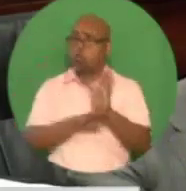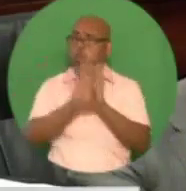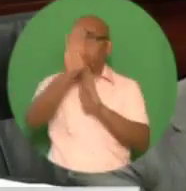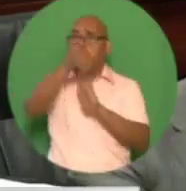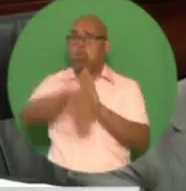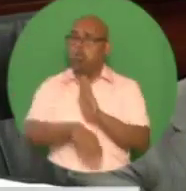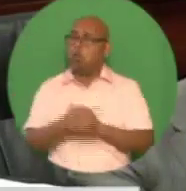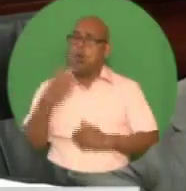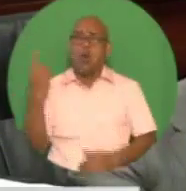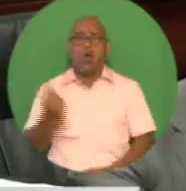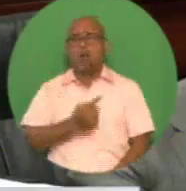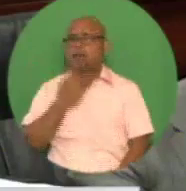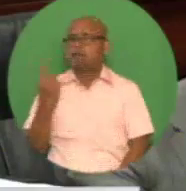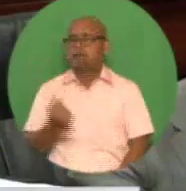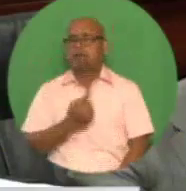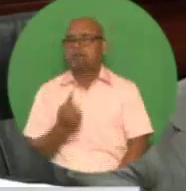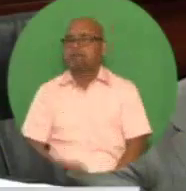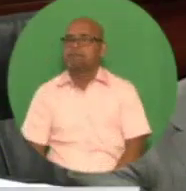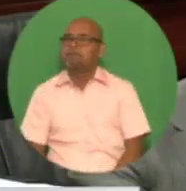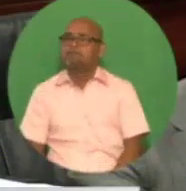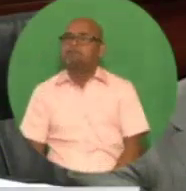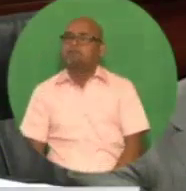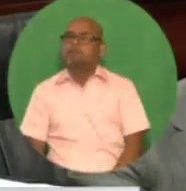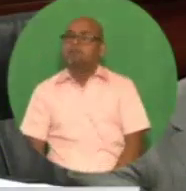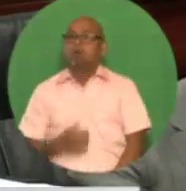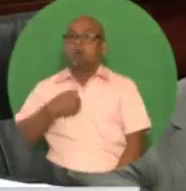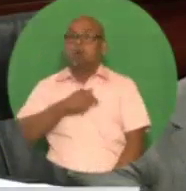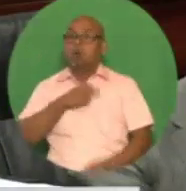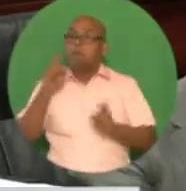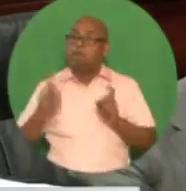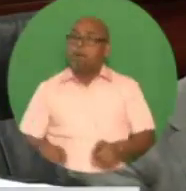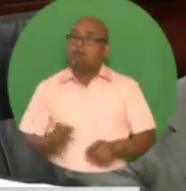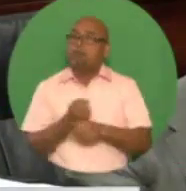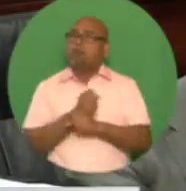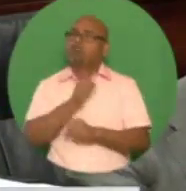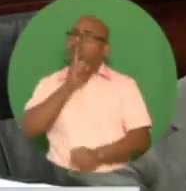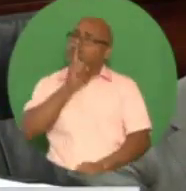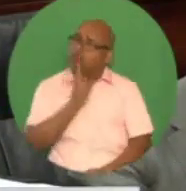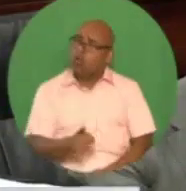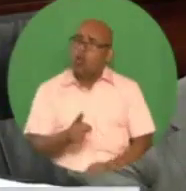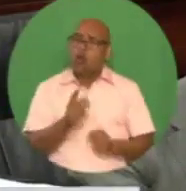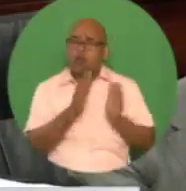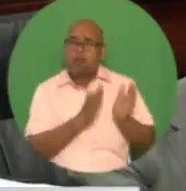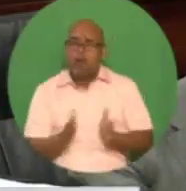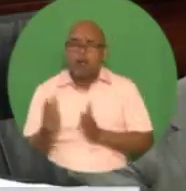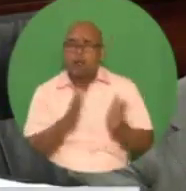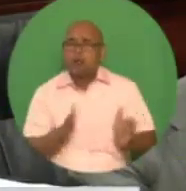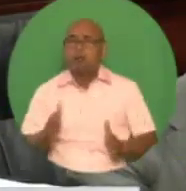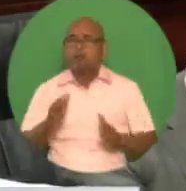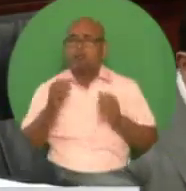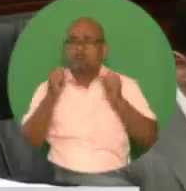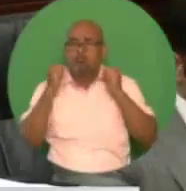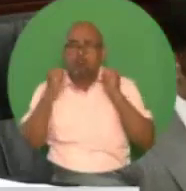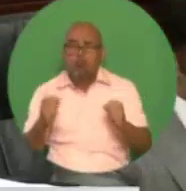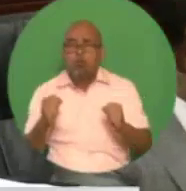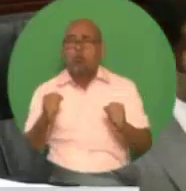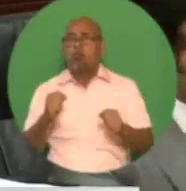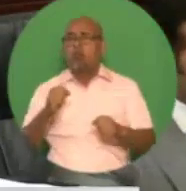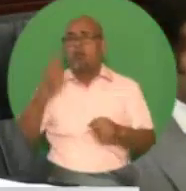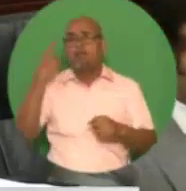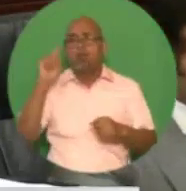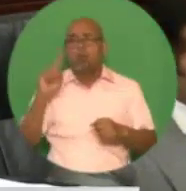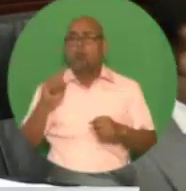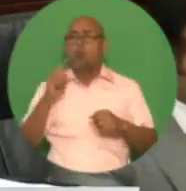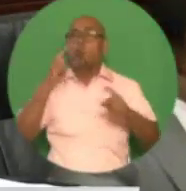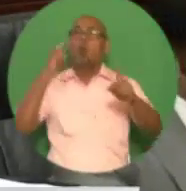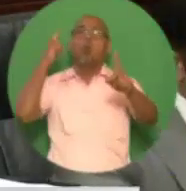We are now improving our capacity to strengthen our current fiscal planning framework, consistent with the Vision 2030 objective